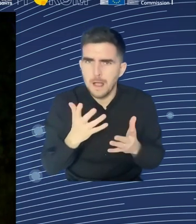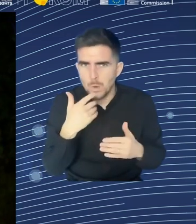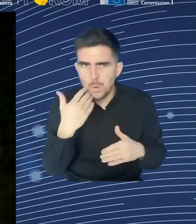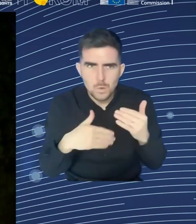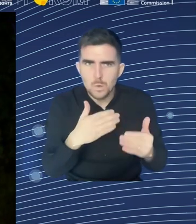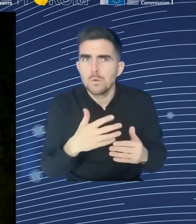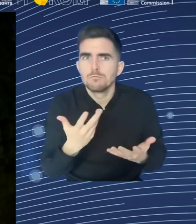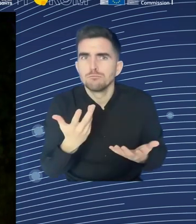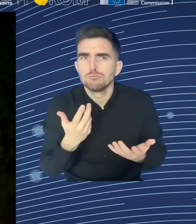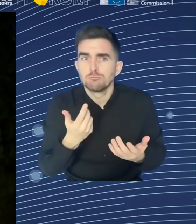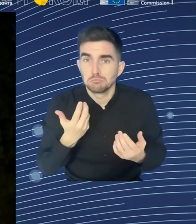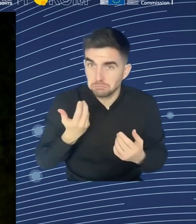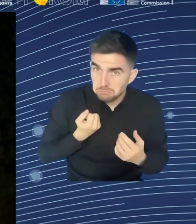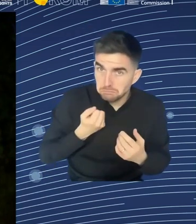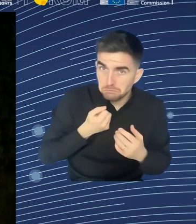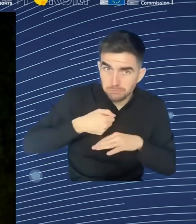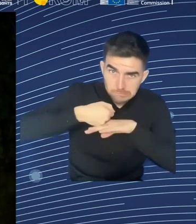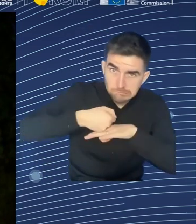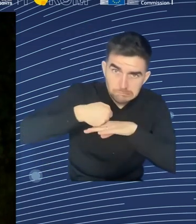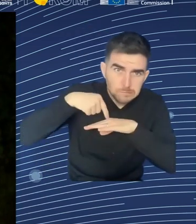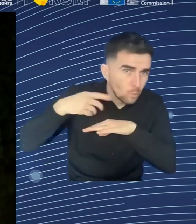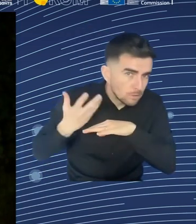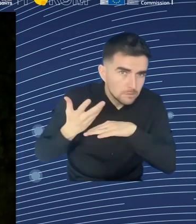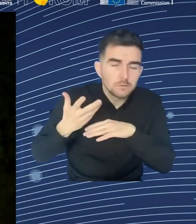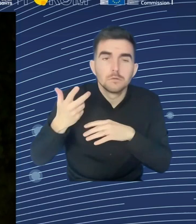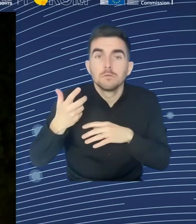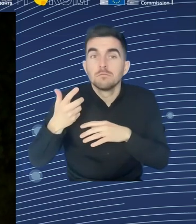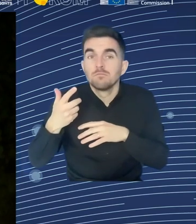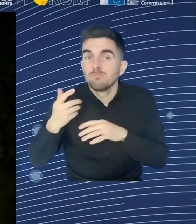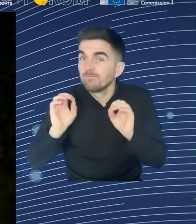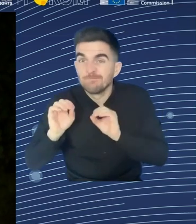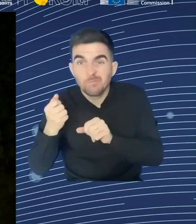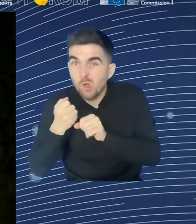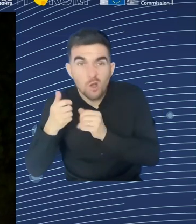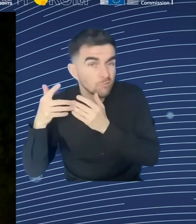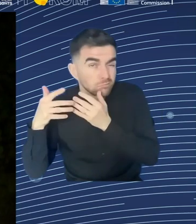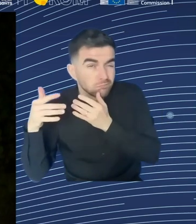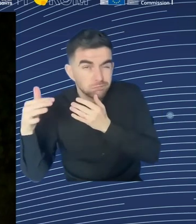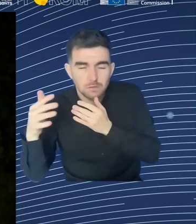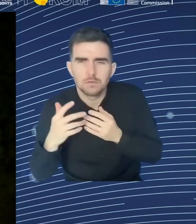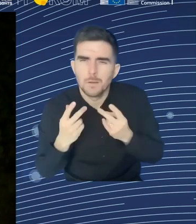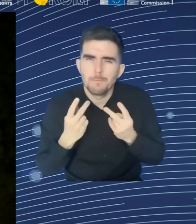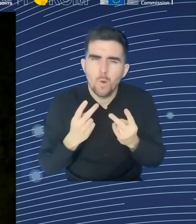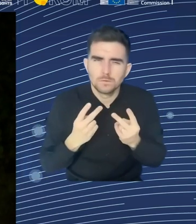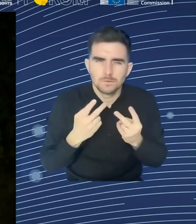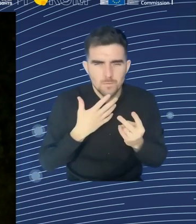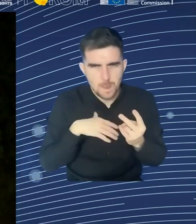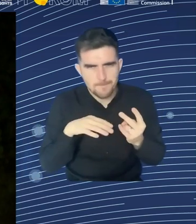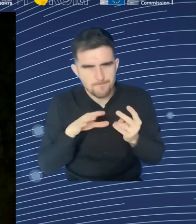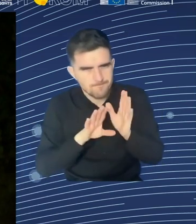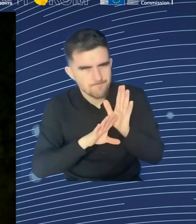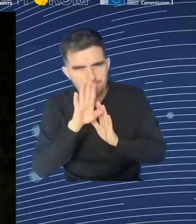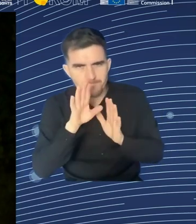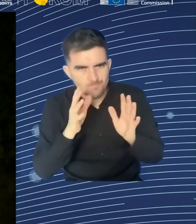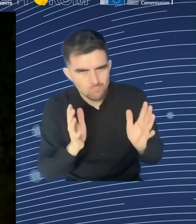than the workers into skills training. And, of course, they are more distant from the labor market. So the challenge is bigger, but it is a very